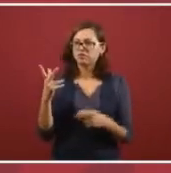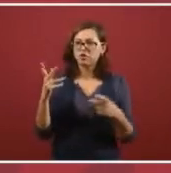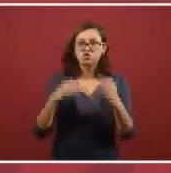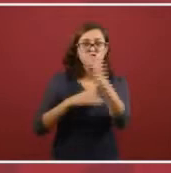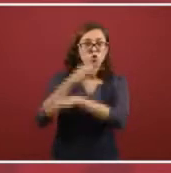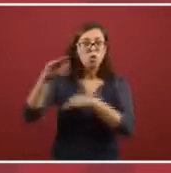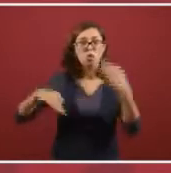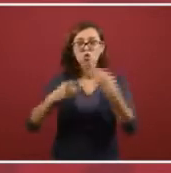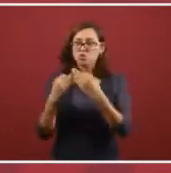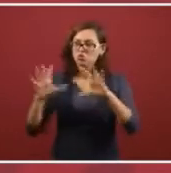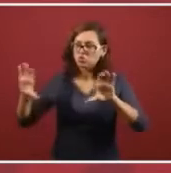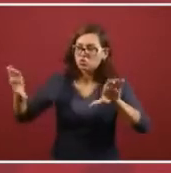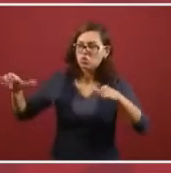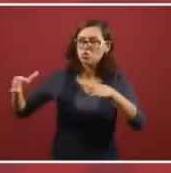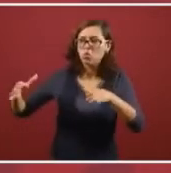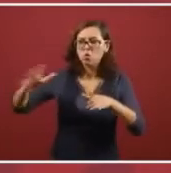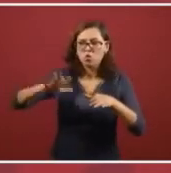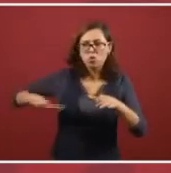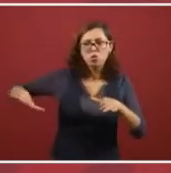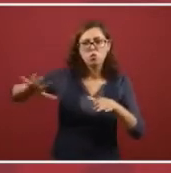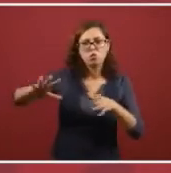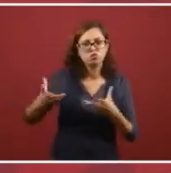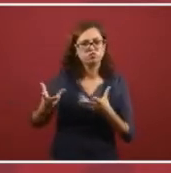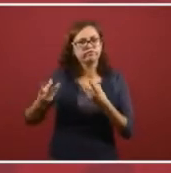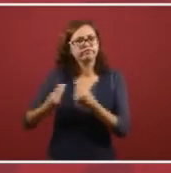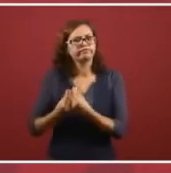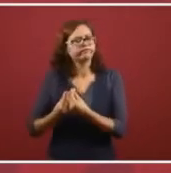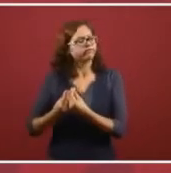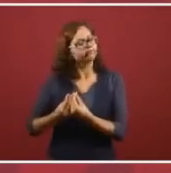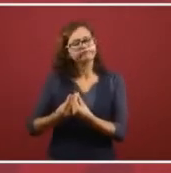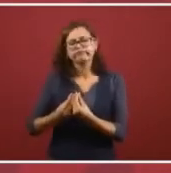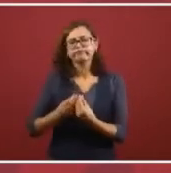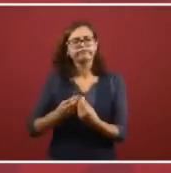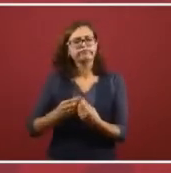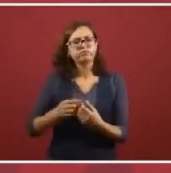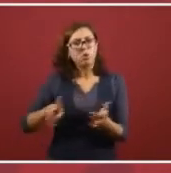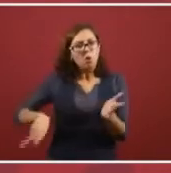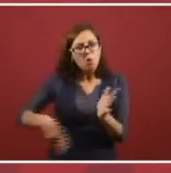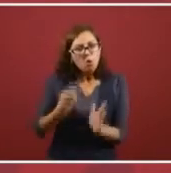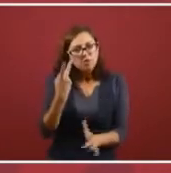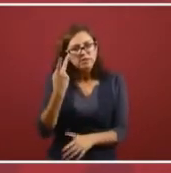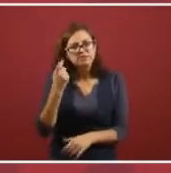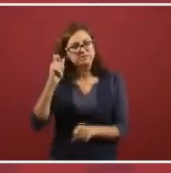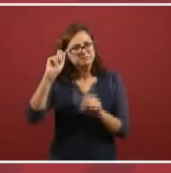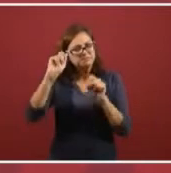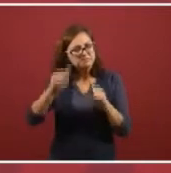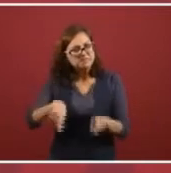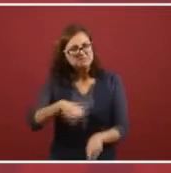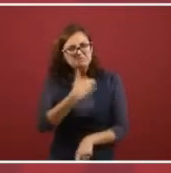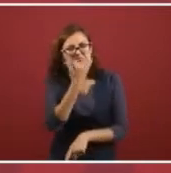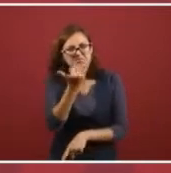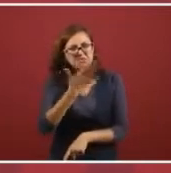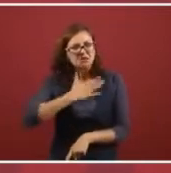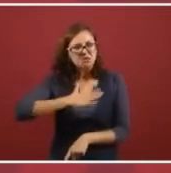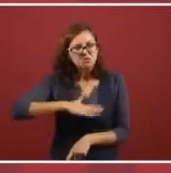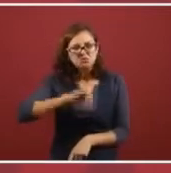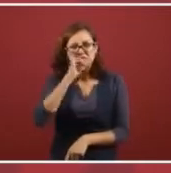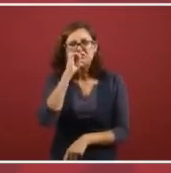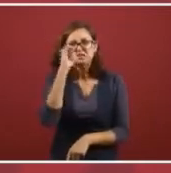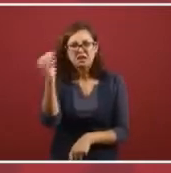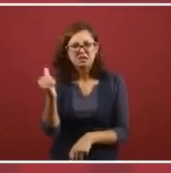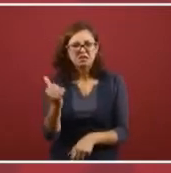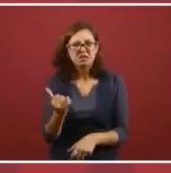A, uh, collective, uh, need that will not permit any